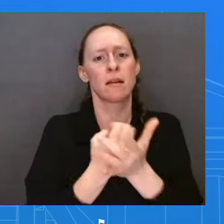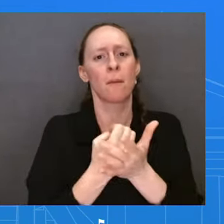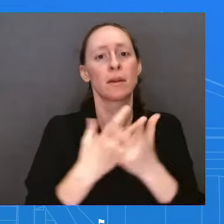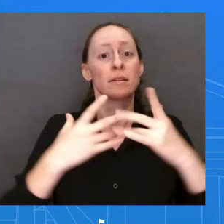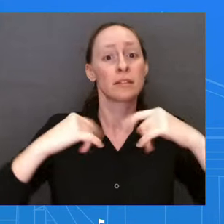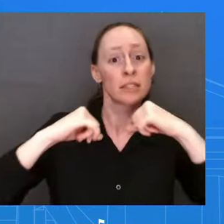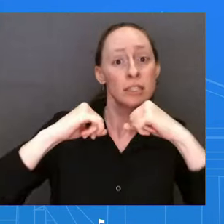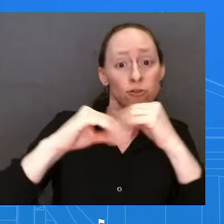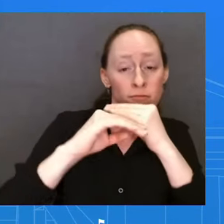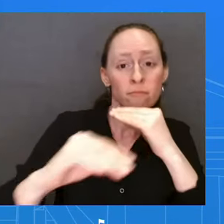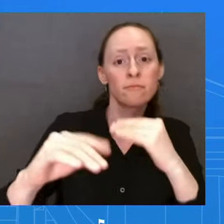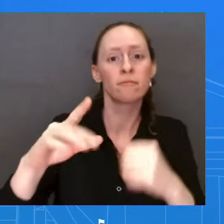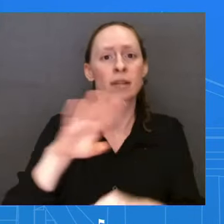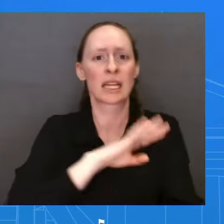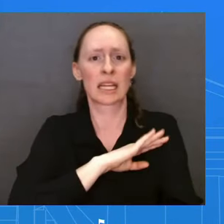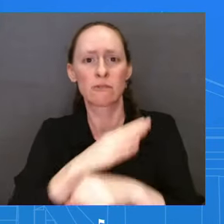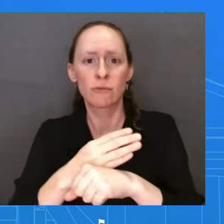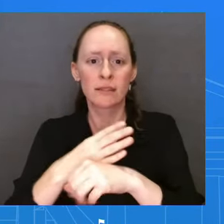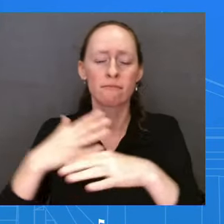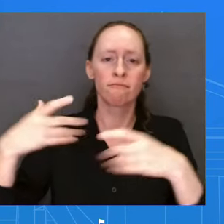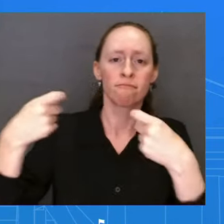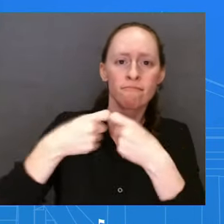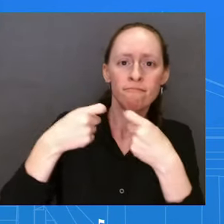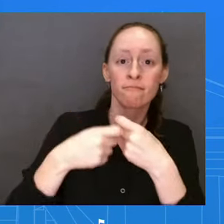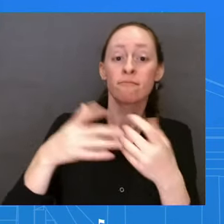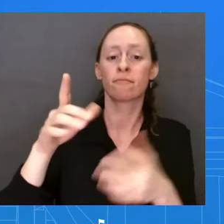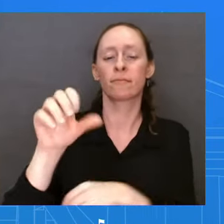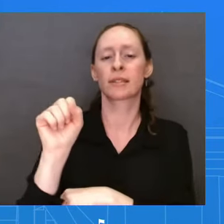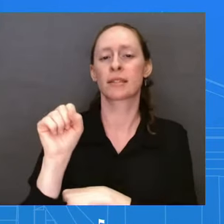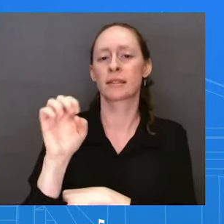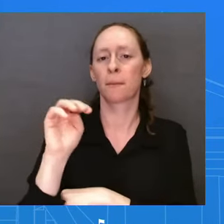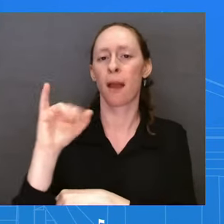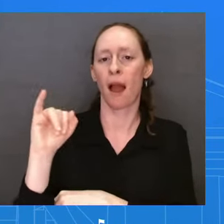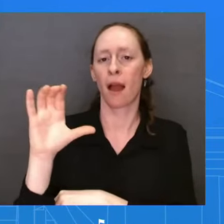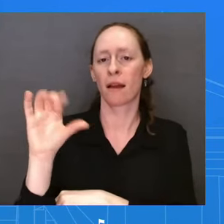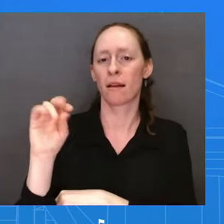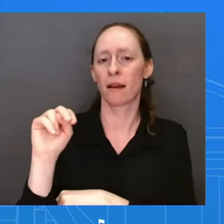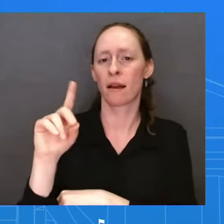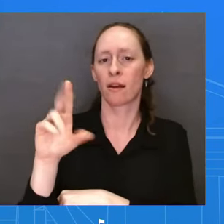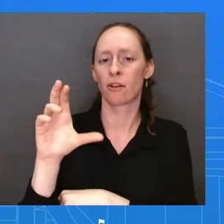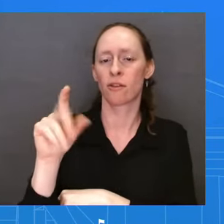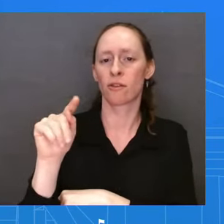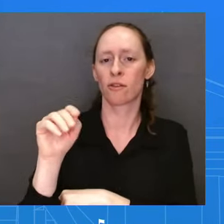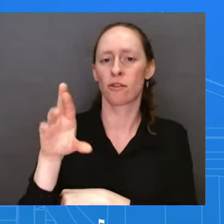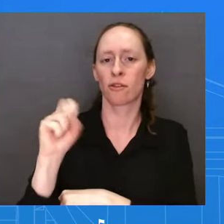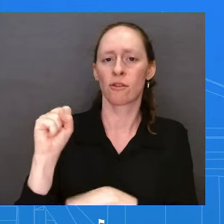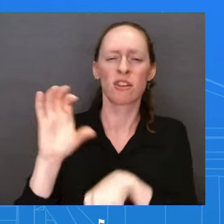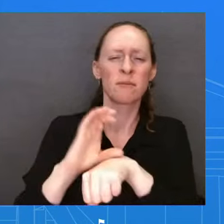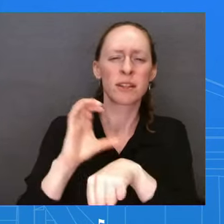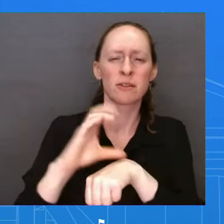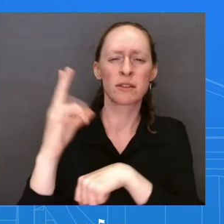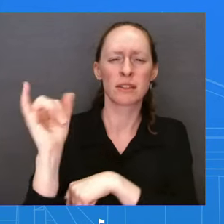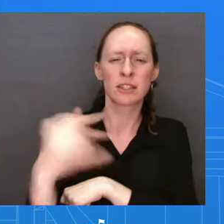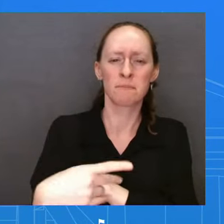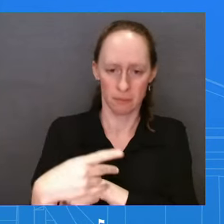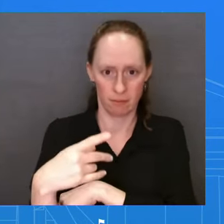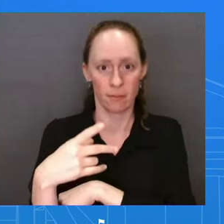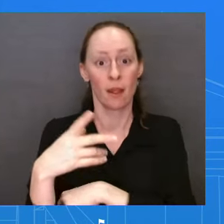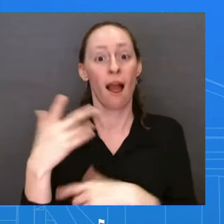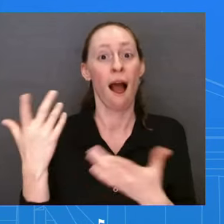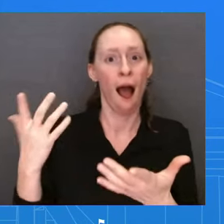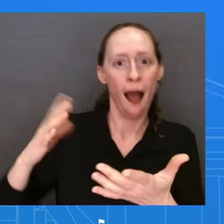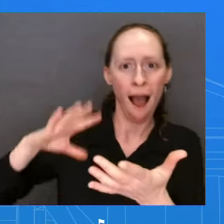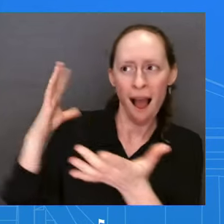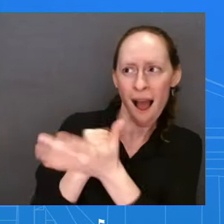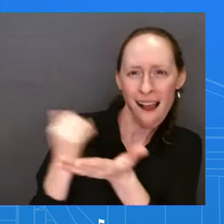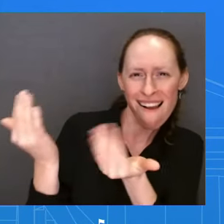doing it in a way that catalyzes more private investment, not less. The President's historic legislation has already